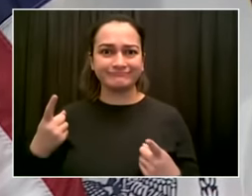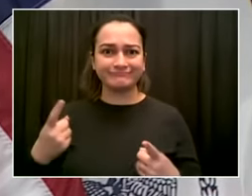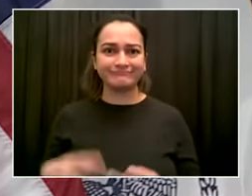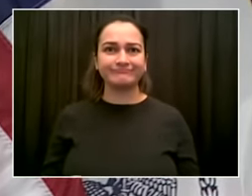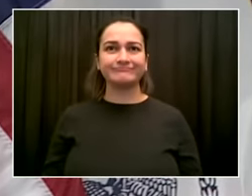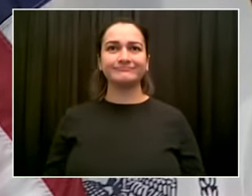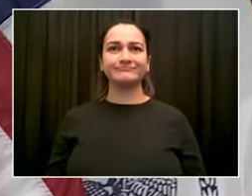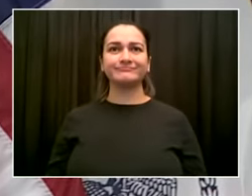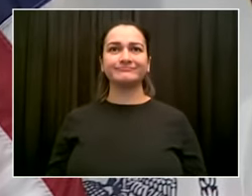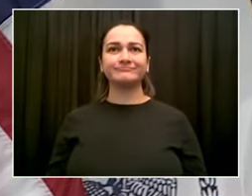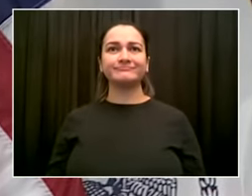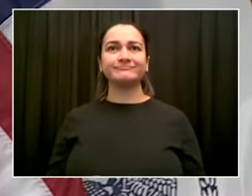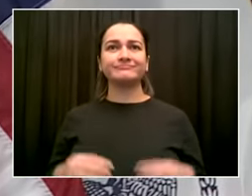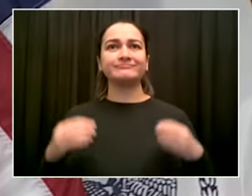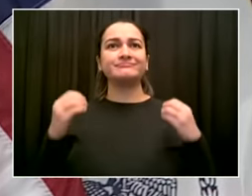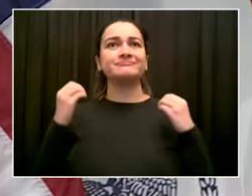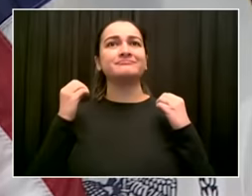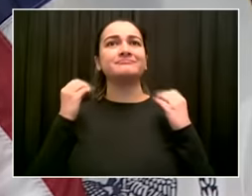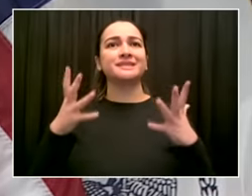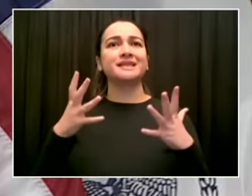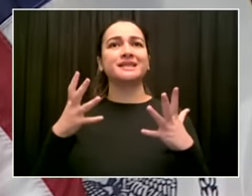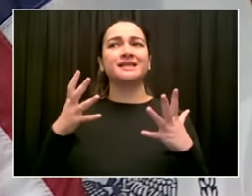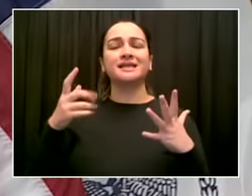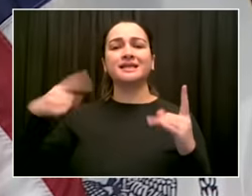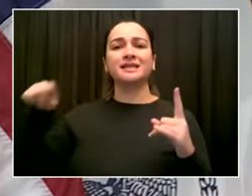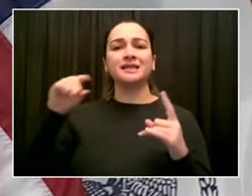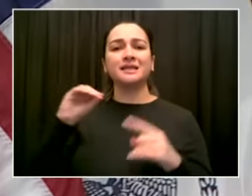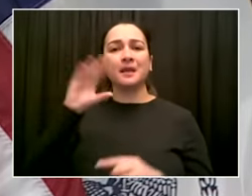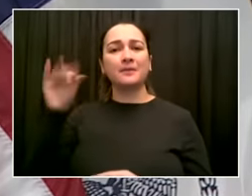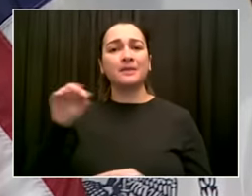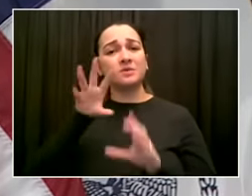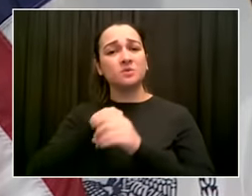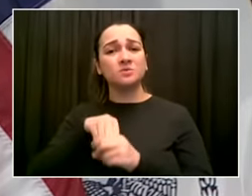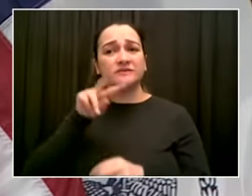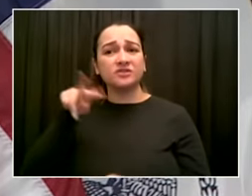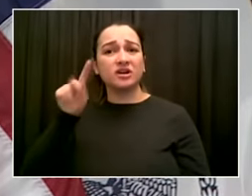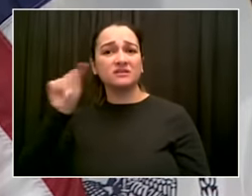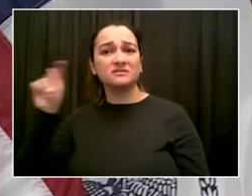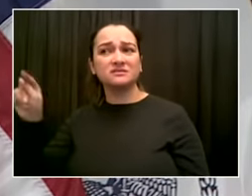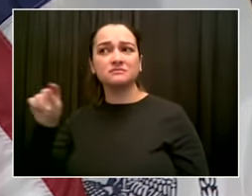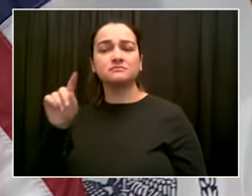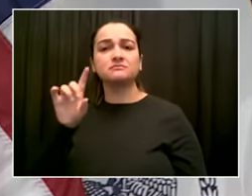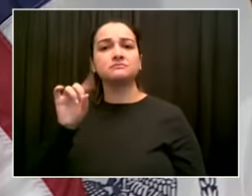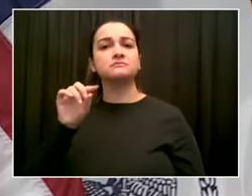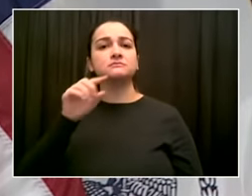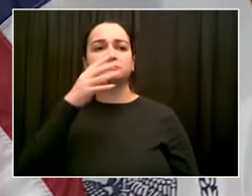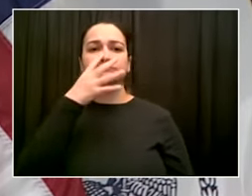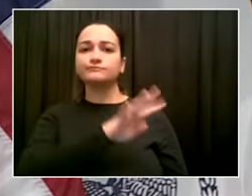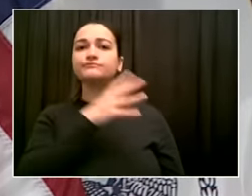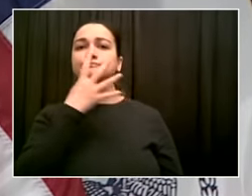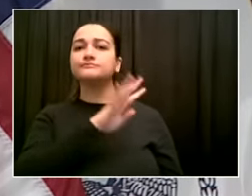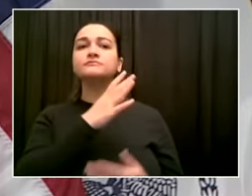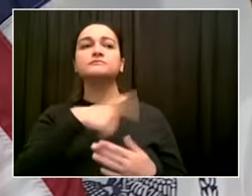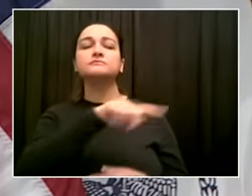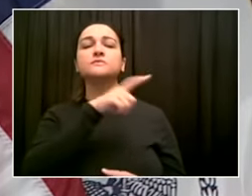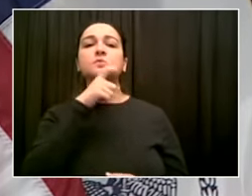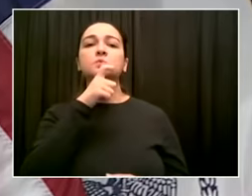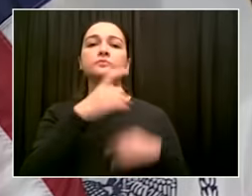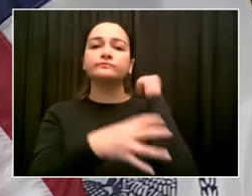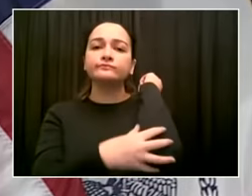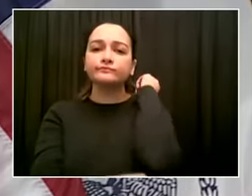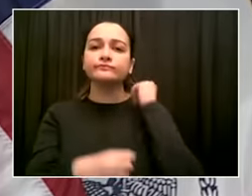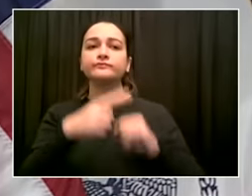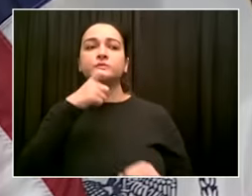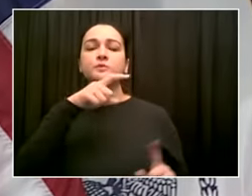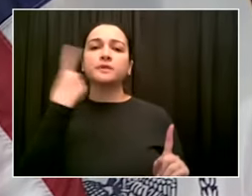neighborhoods and getting away with it. We're trying to fix that now with the tools of government, but I sure as hell wish the